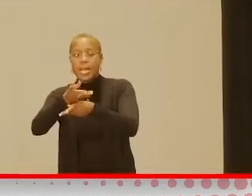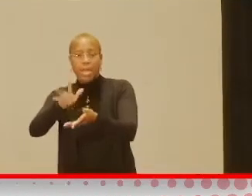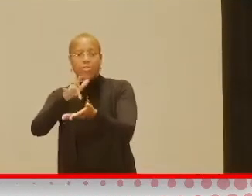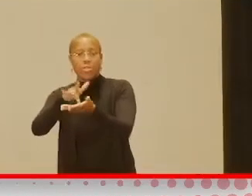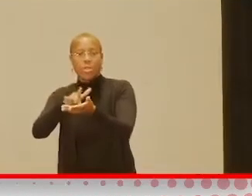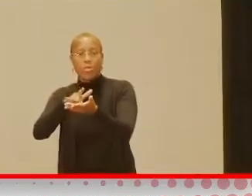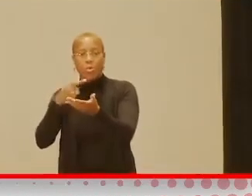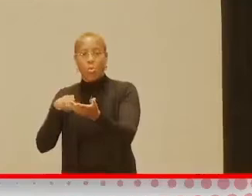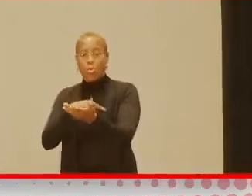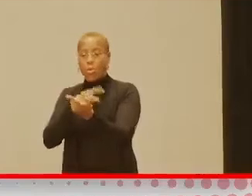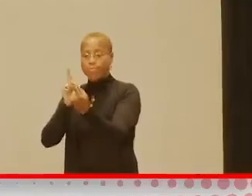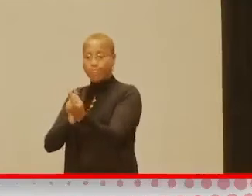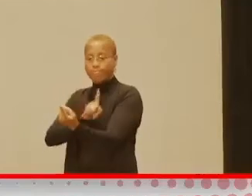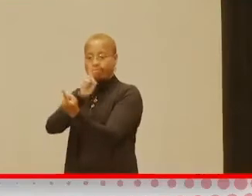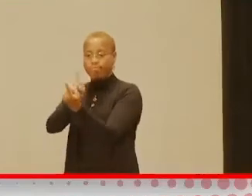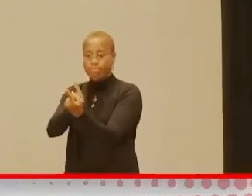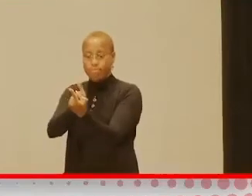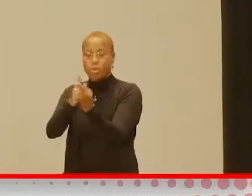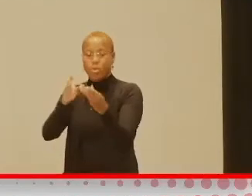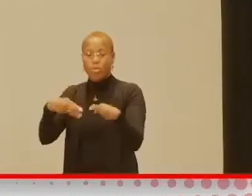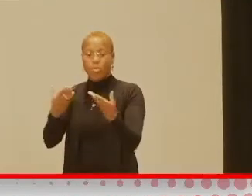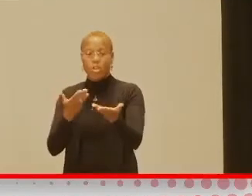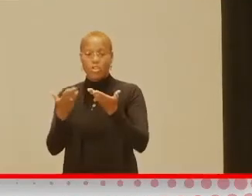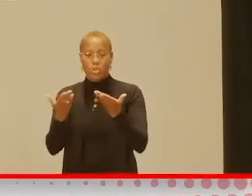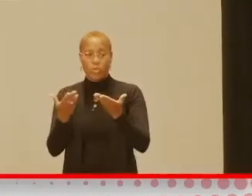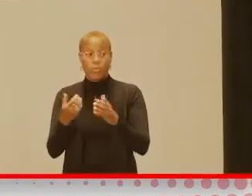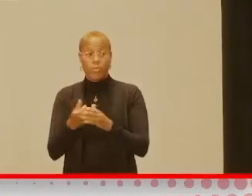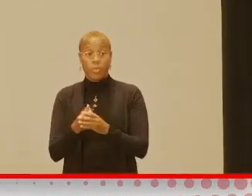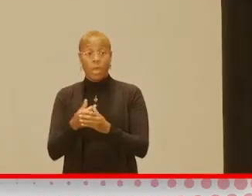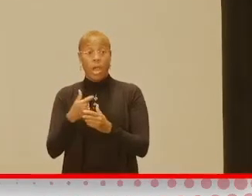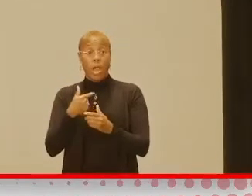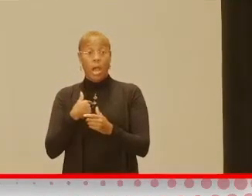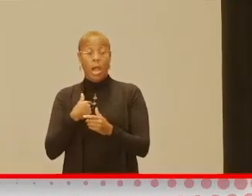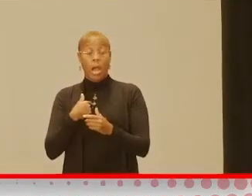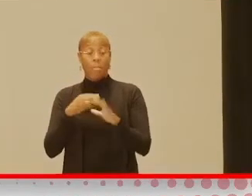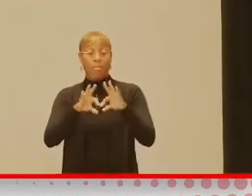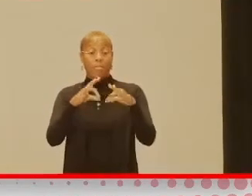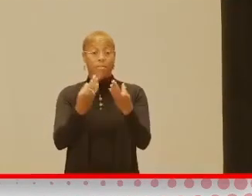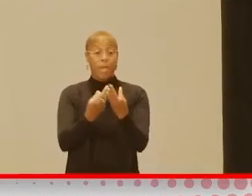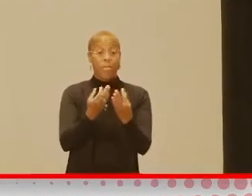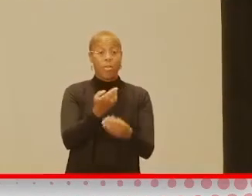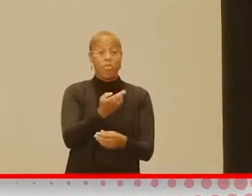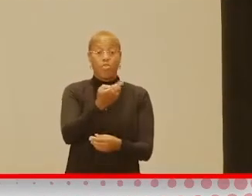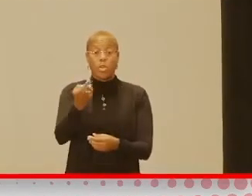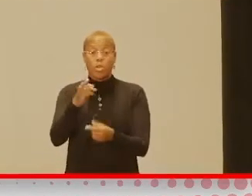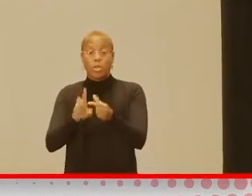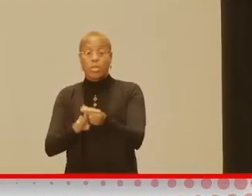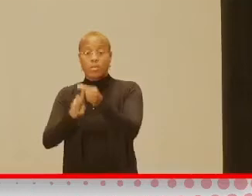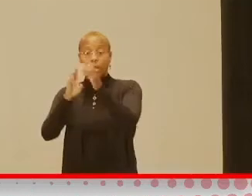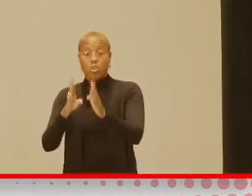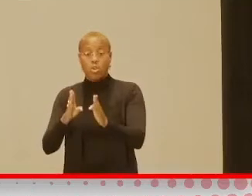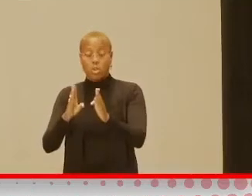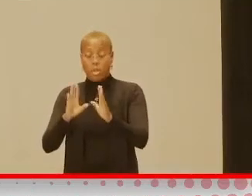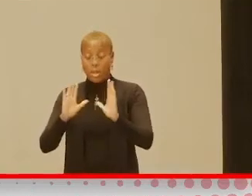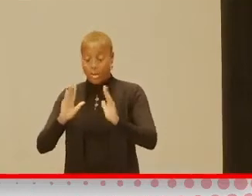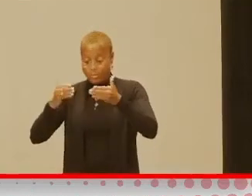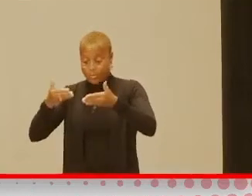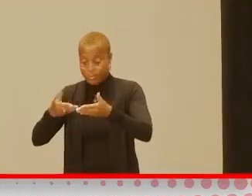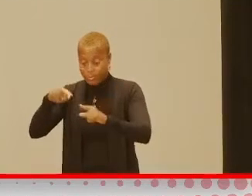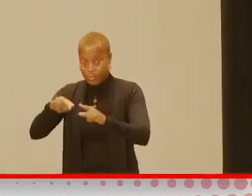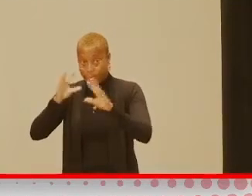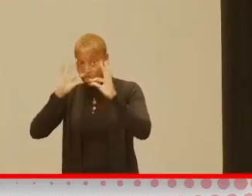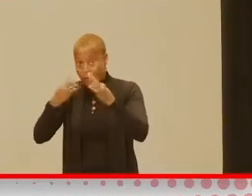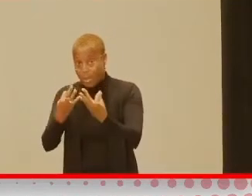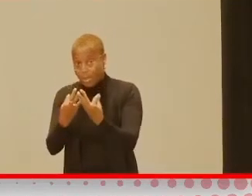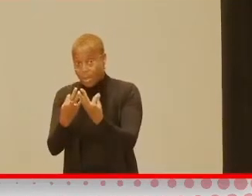provide those services. So I mentioned that I'm a family resource specialist, and the heart of our program is the families. So every